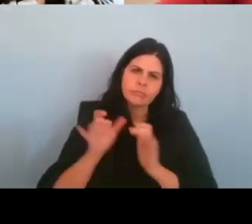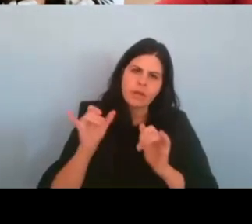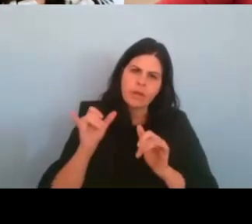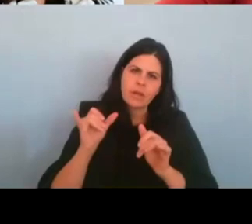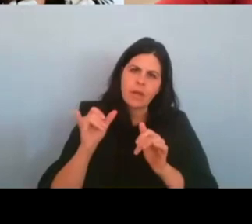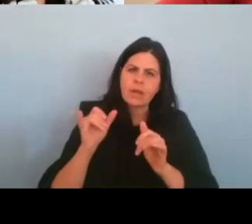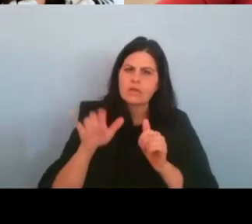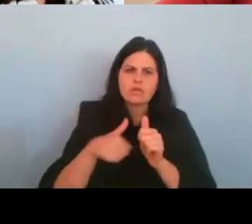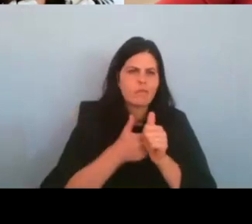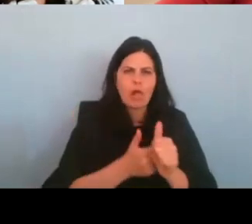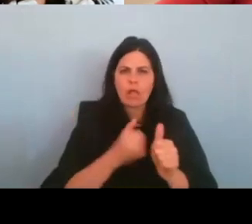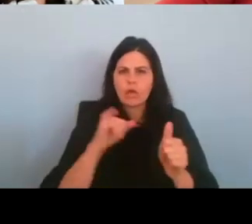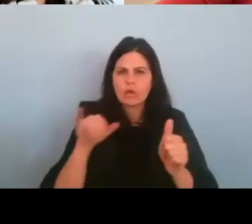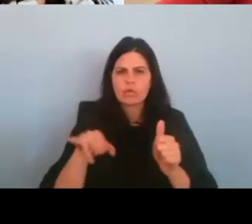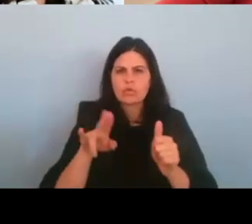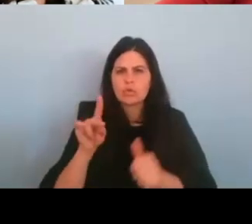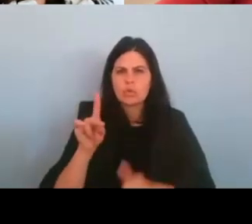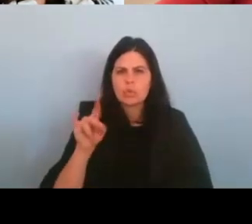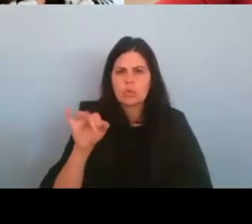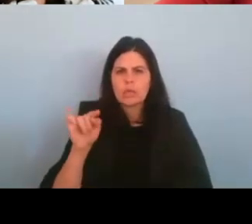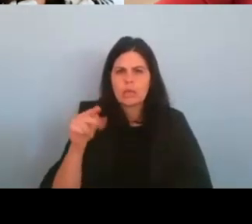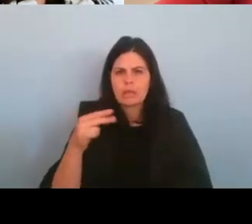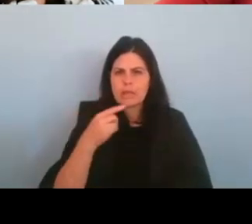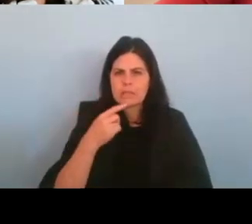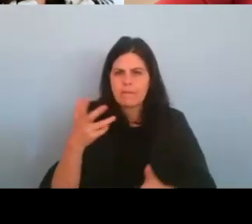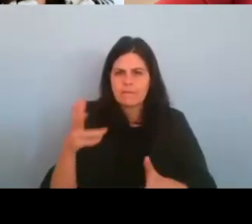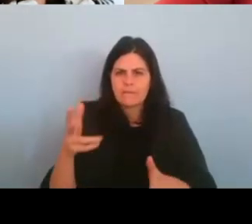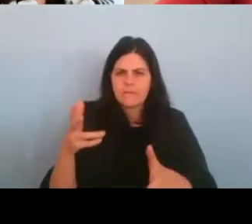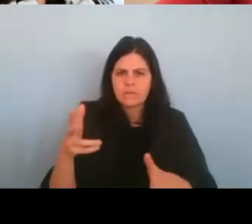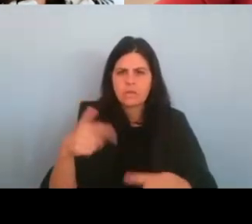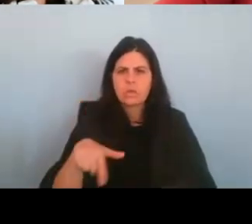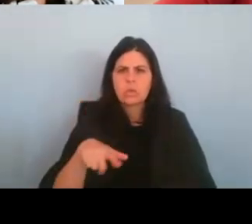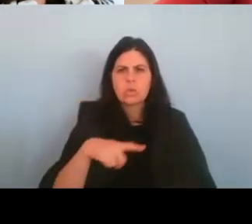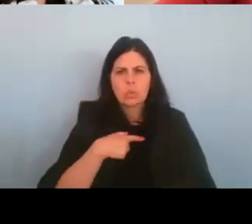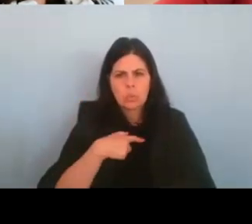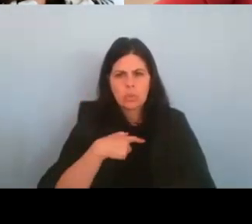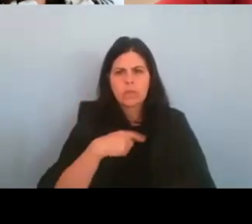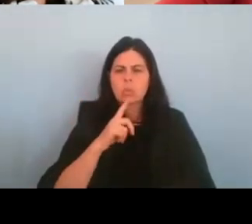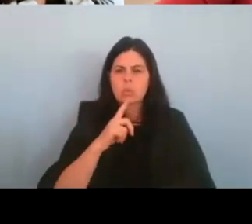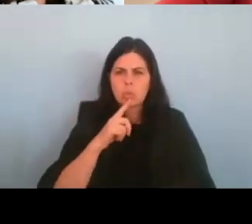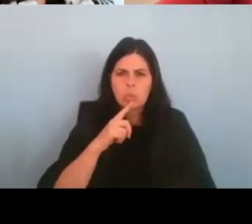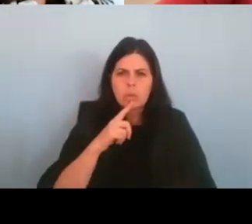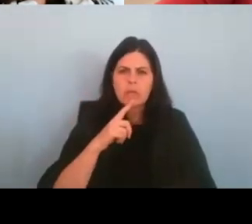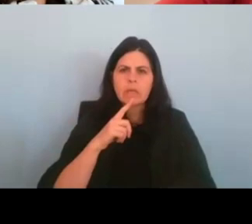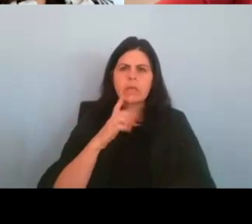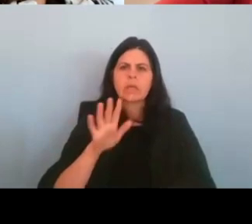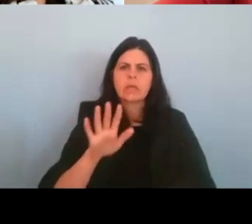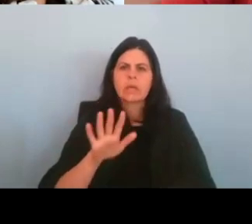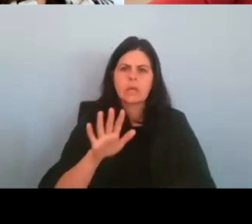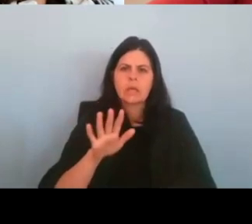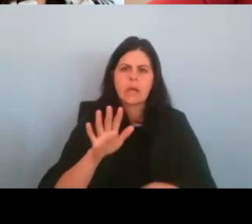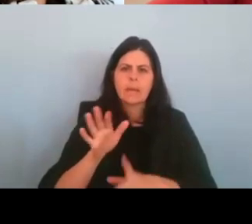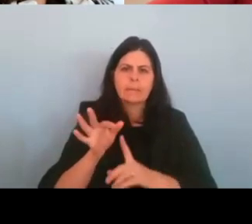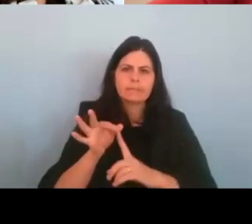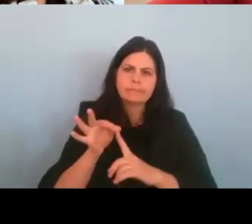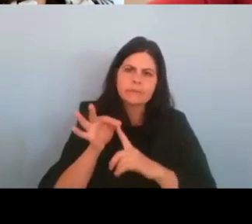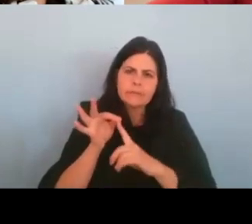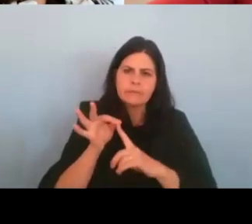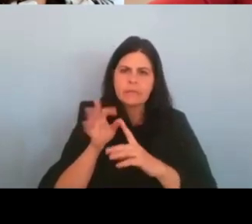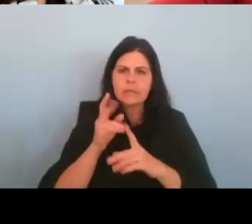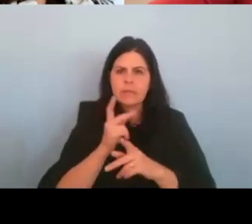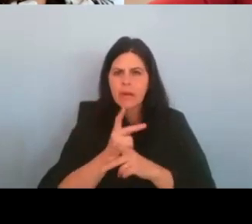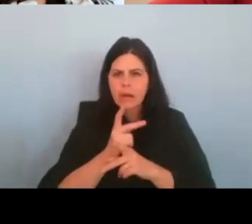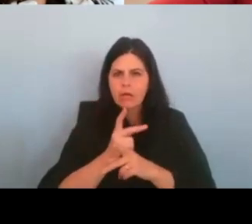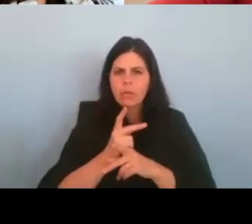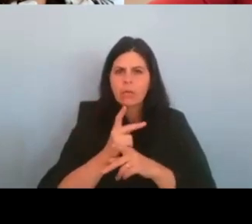said, I think we were very, we were very particular and careful in the way that we, when we were filming, in order